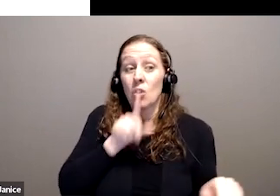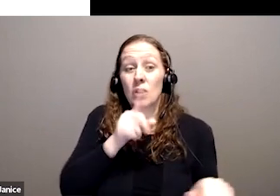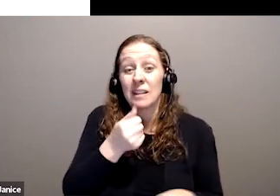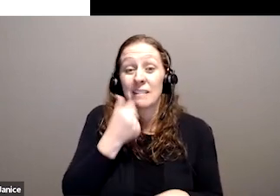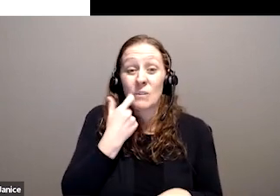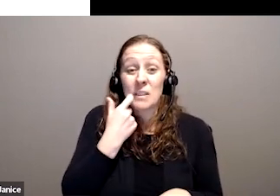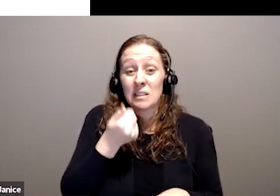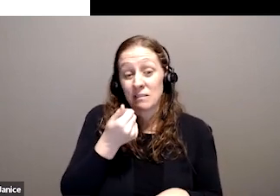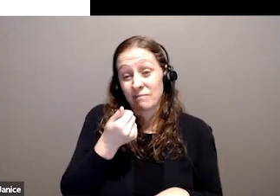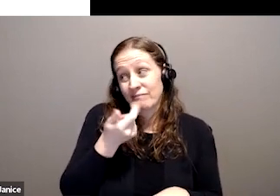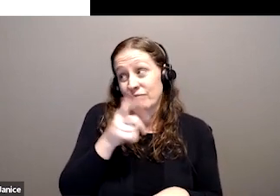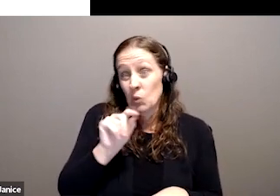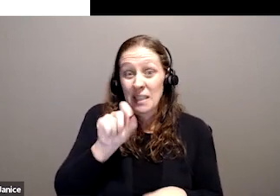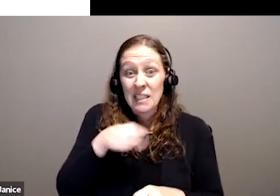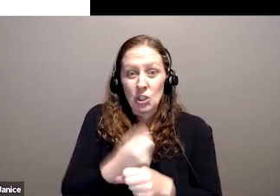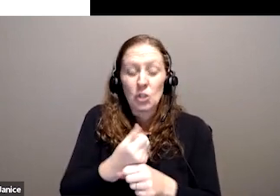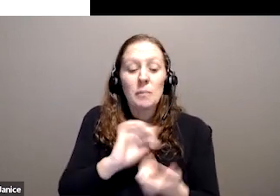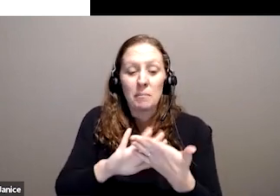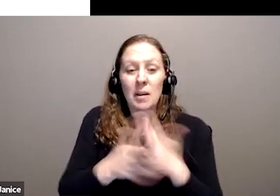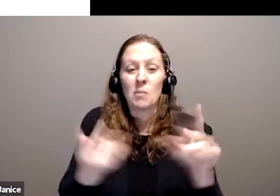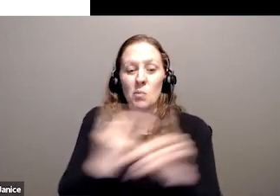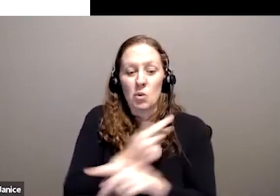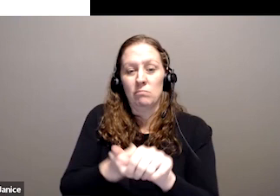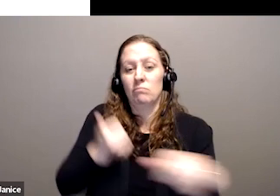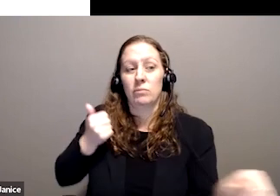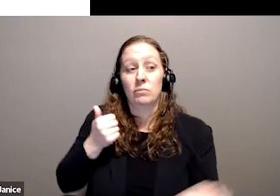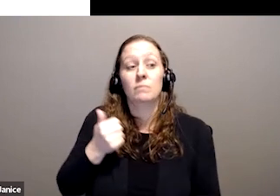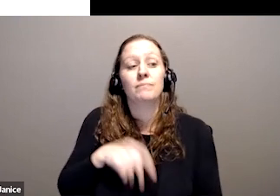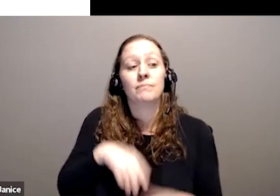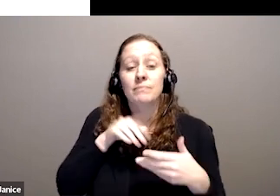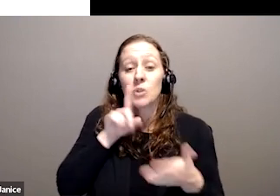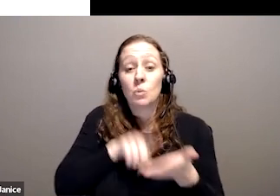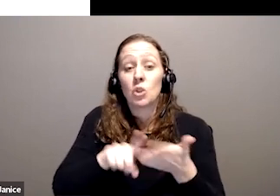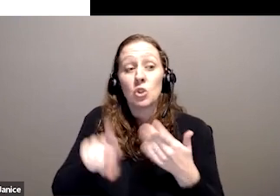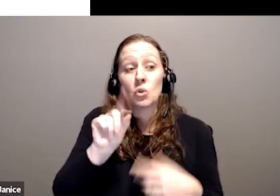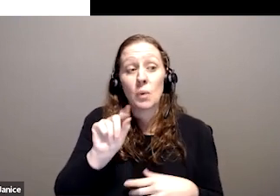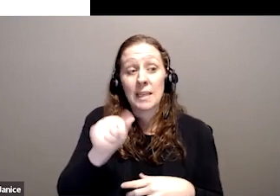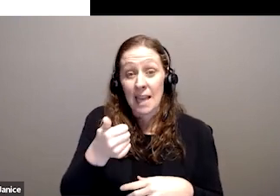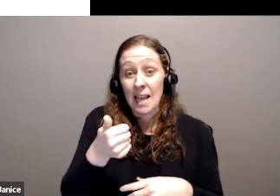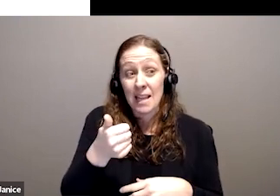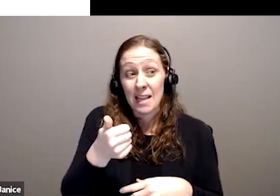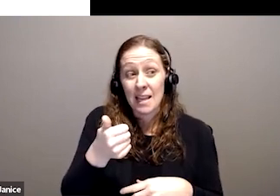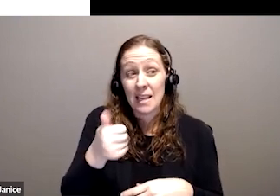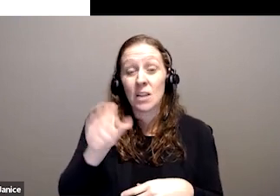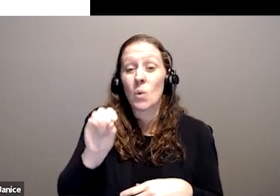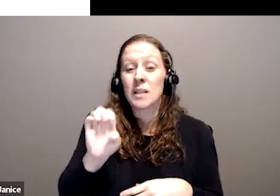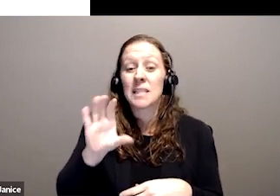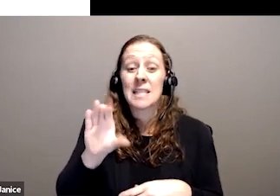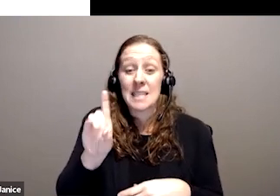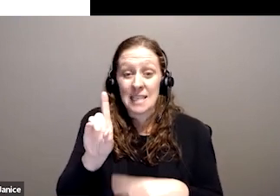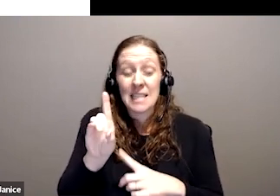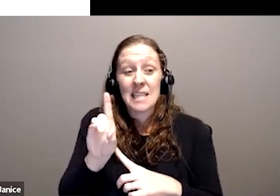of decades. In the 2010 study that I referred to earlier from the OECD, ranked